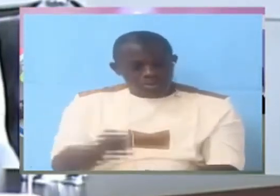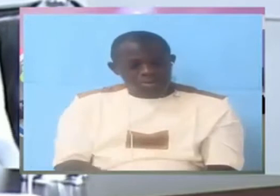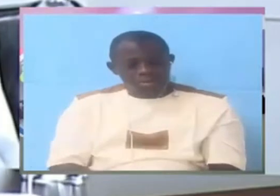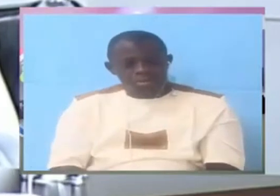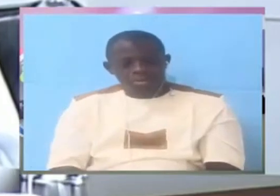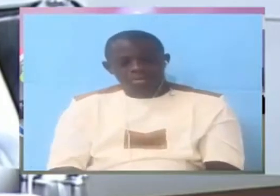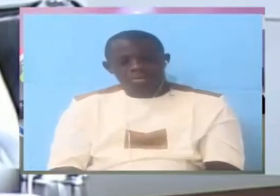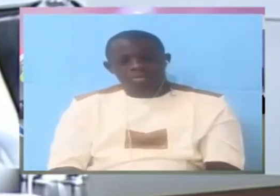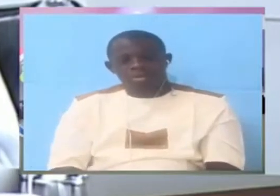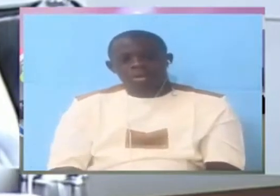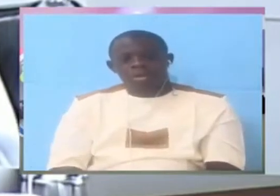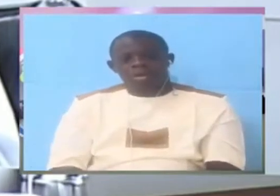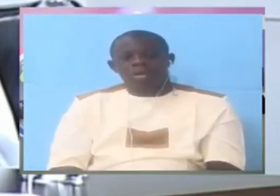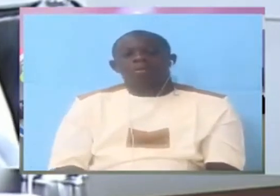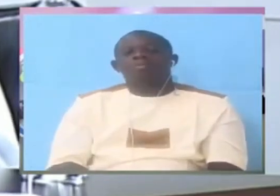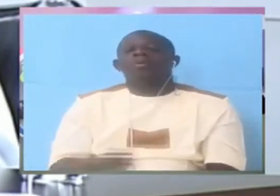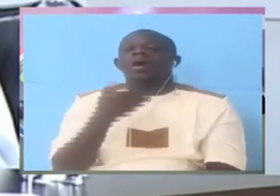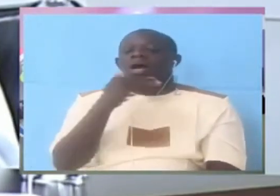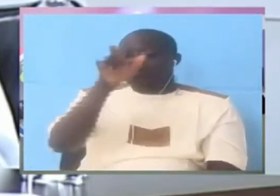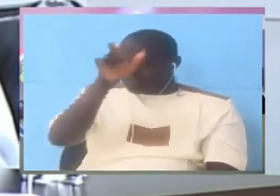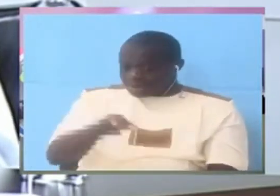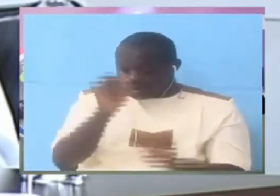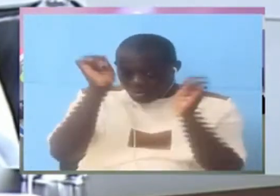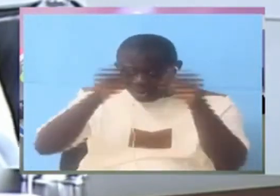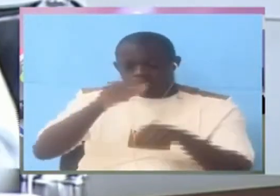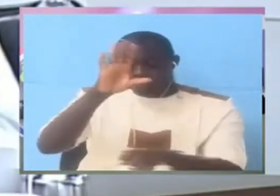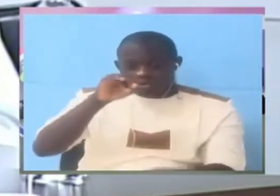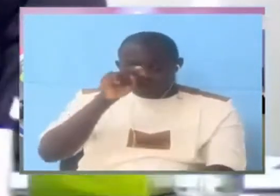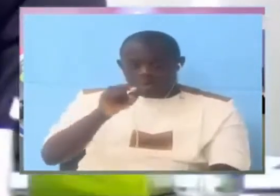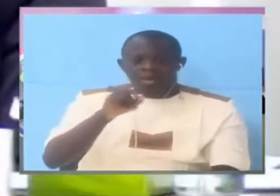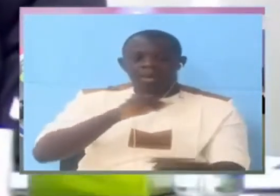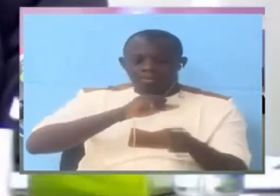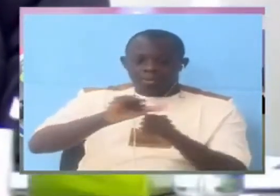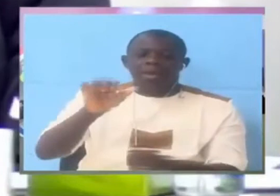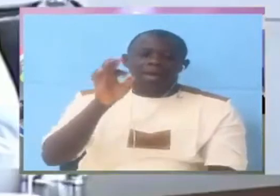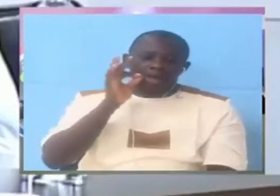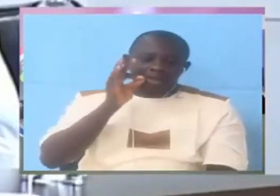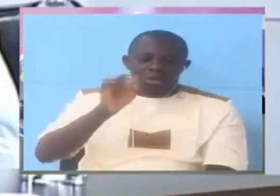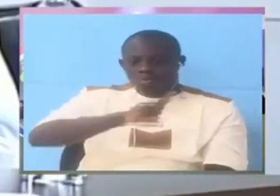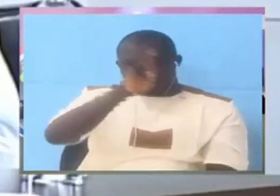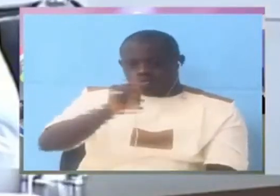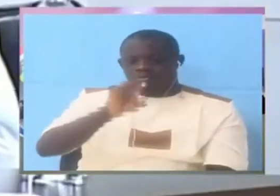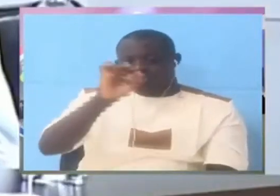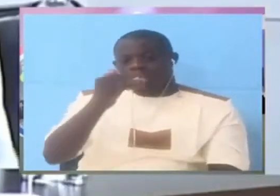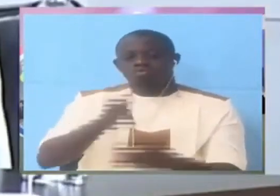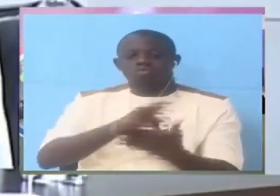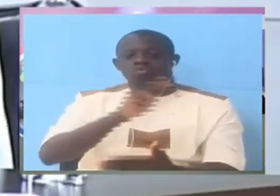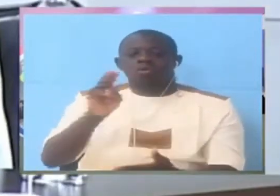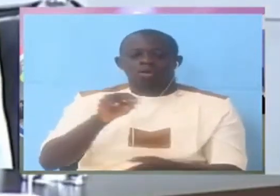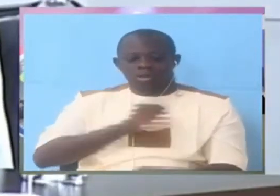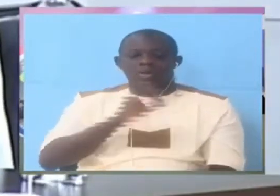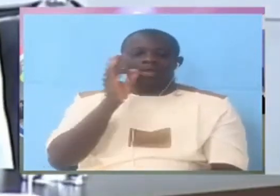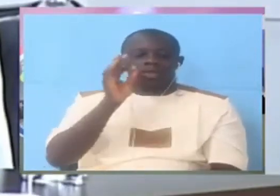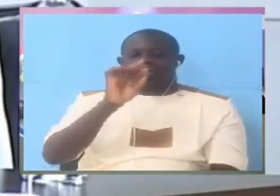If I can give an example here. Is that humanly possible? Just answer the question yes or no. No. It's not possible? not possible.